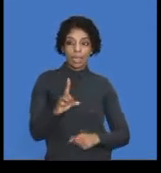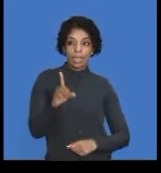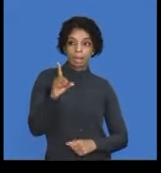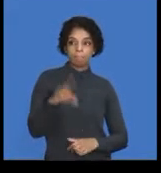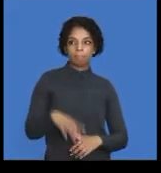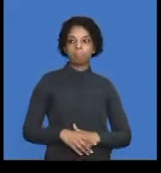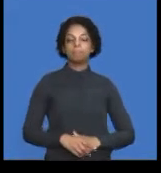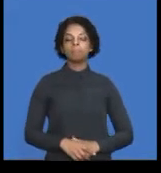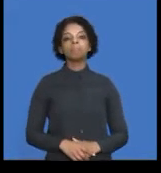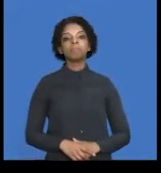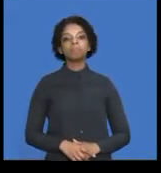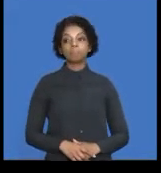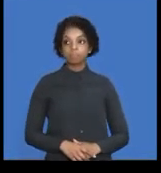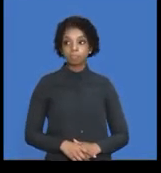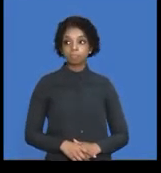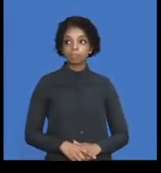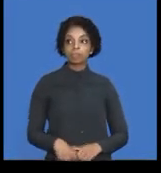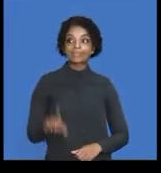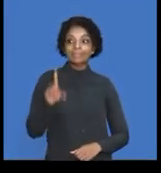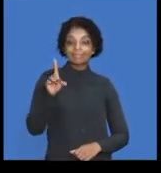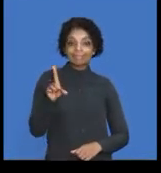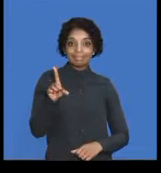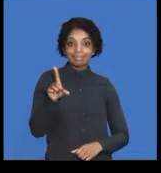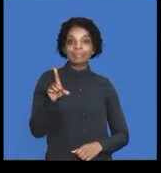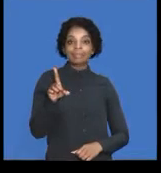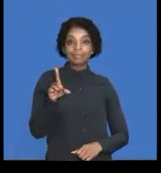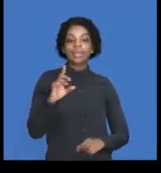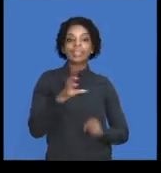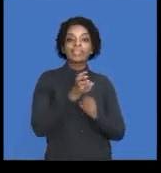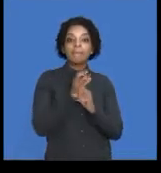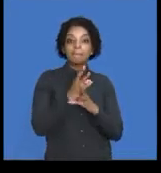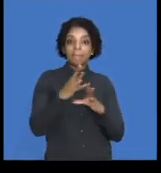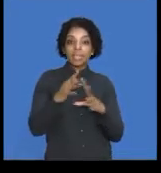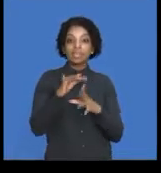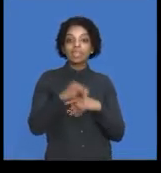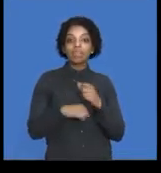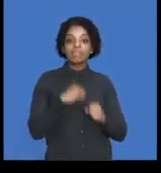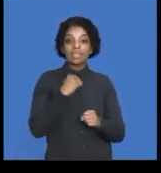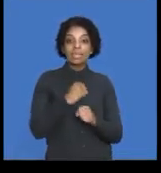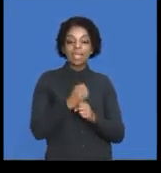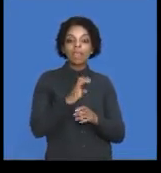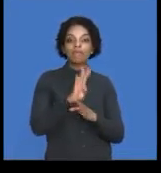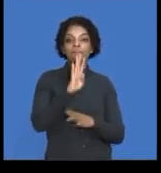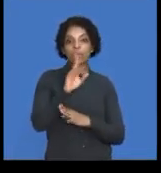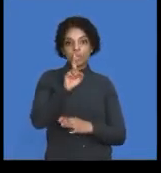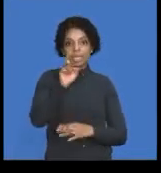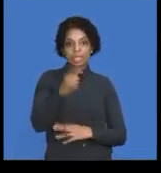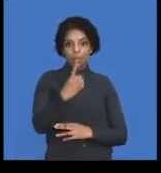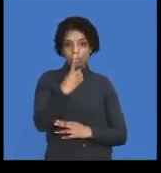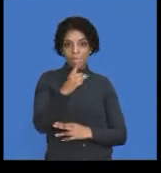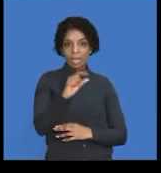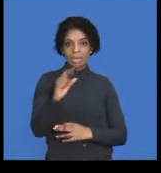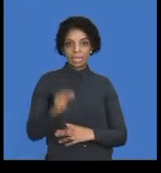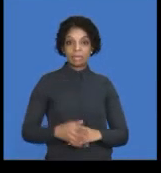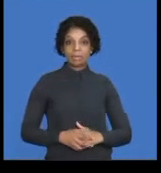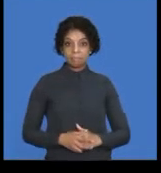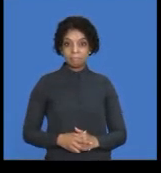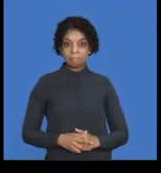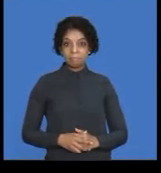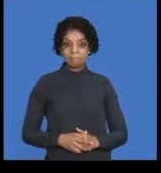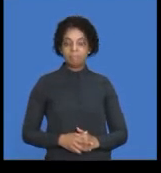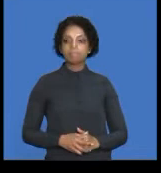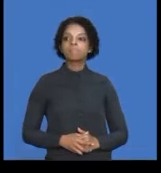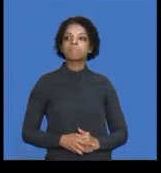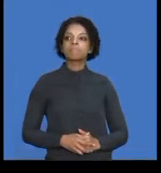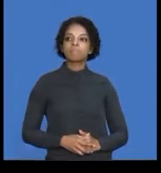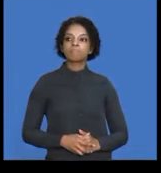so you can identify with it. There's your indirect materials, beginning of the year, 14,100. Okay. We've got